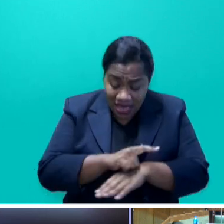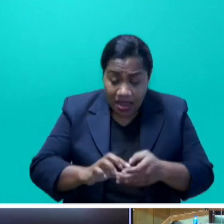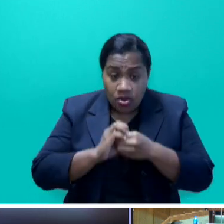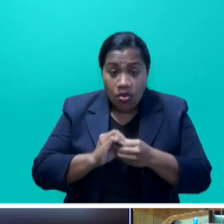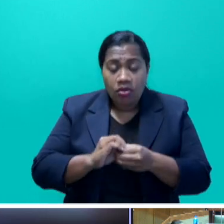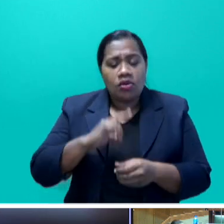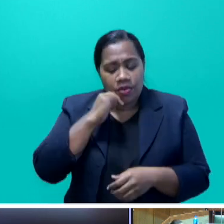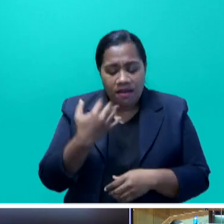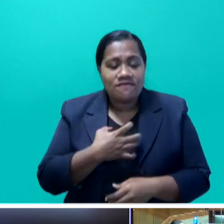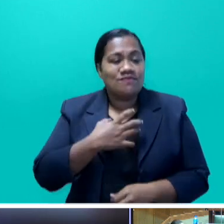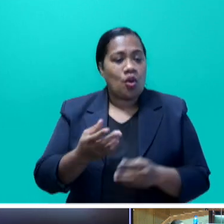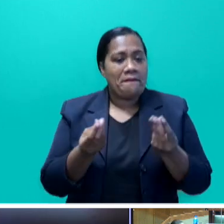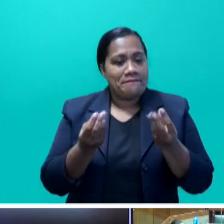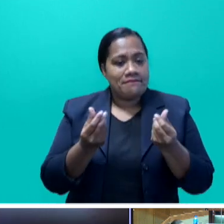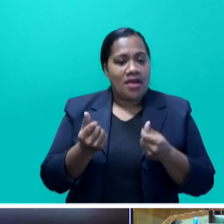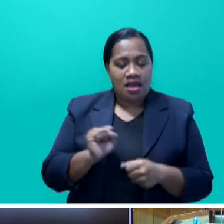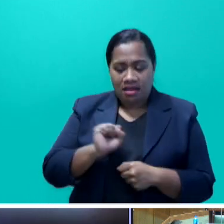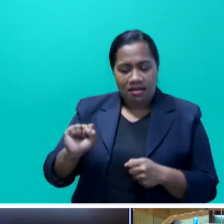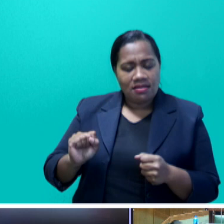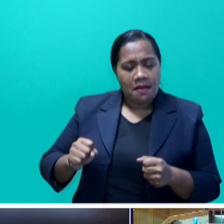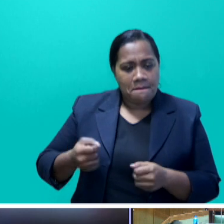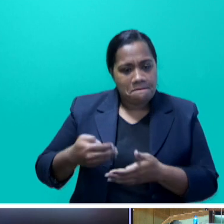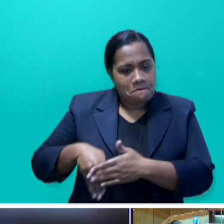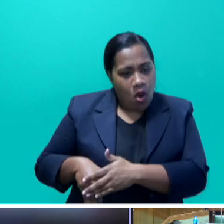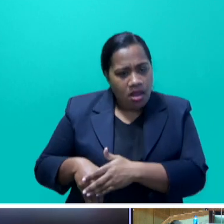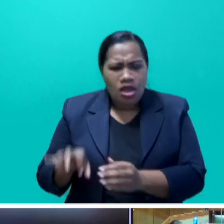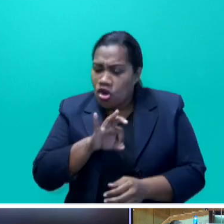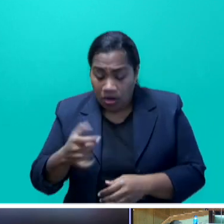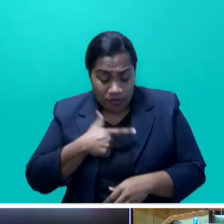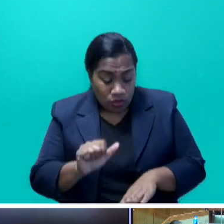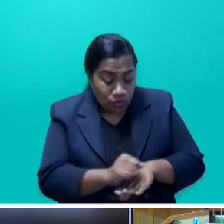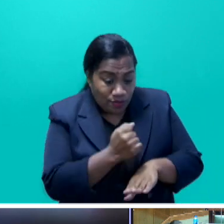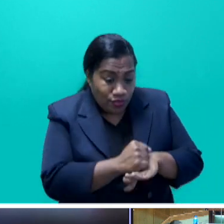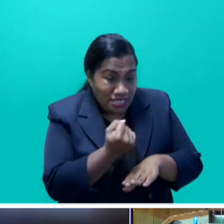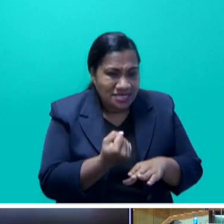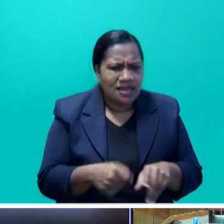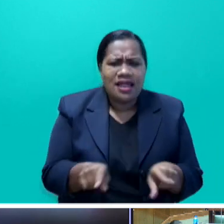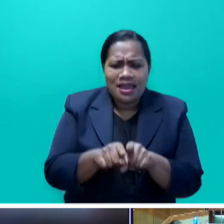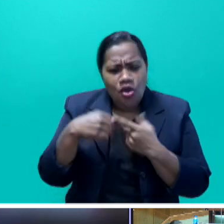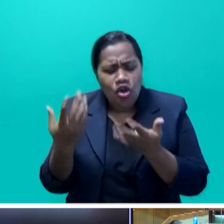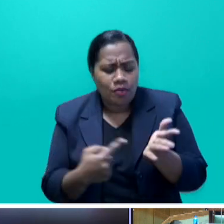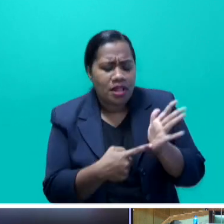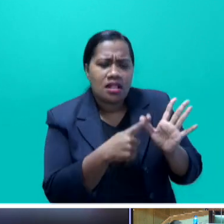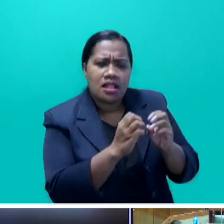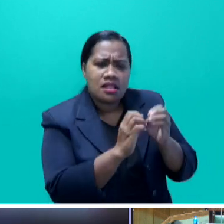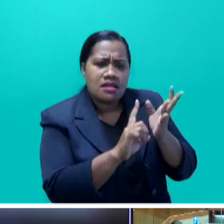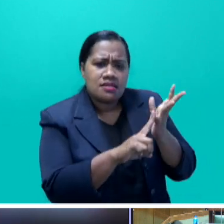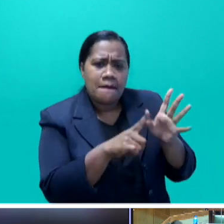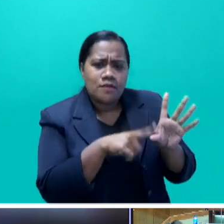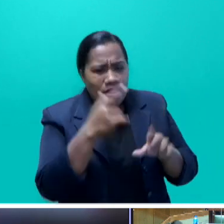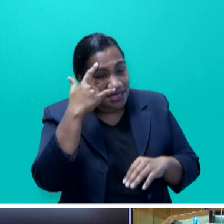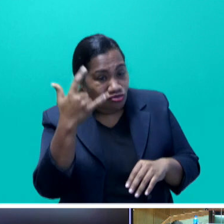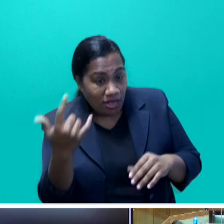pockets. Not because we are printing it, as Honorable Thambuya suggested, but because we are taking